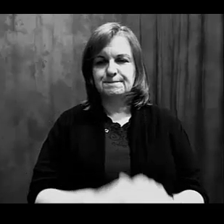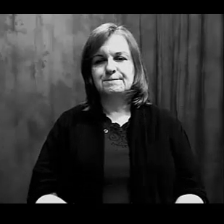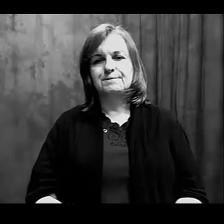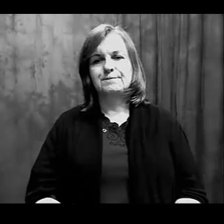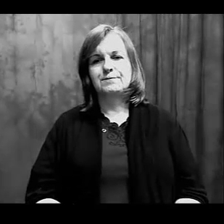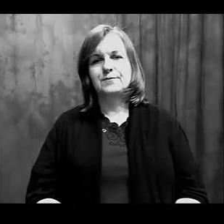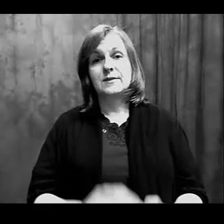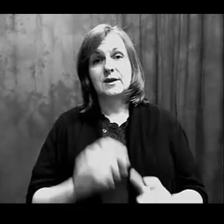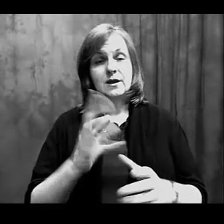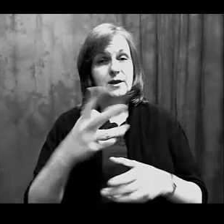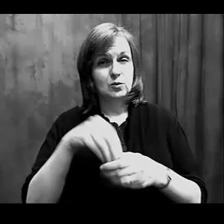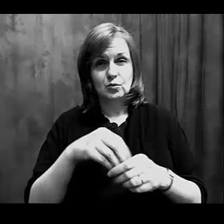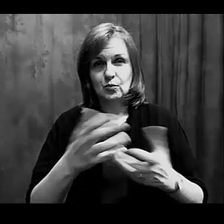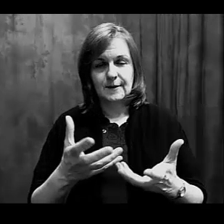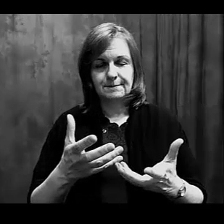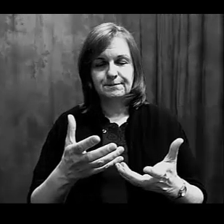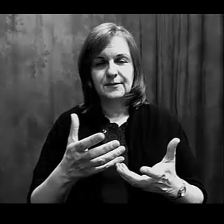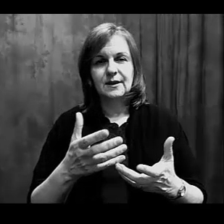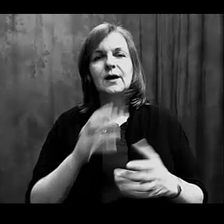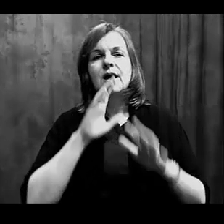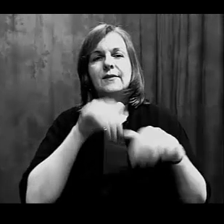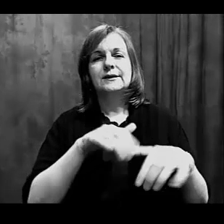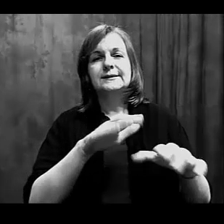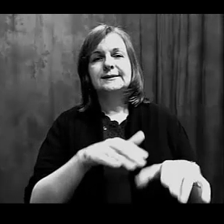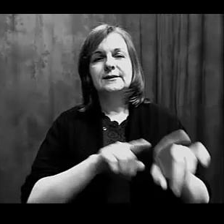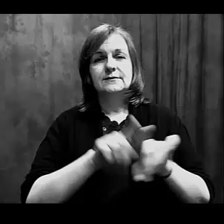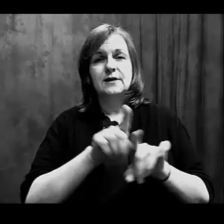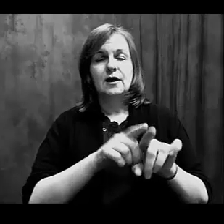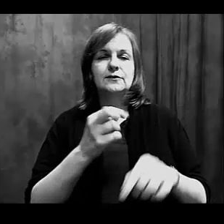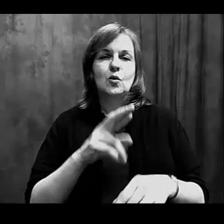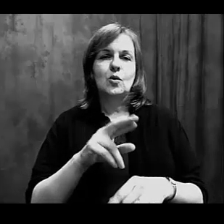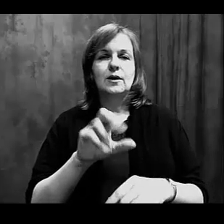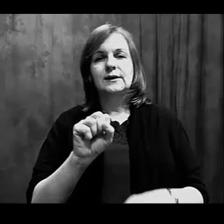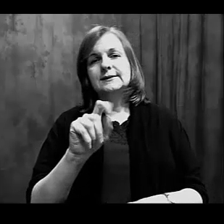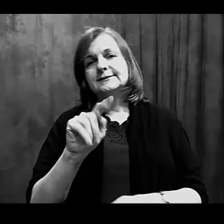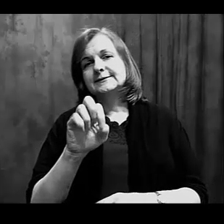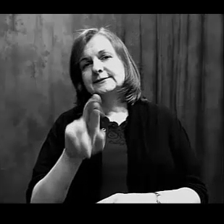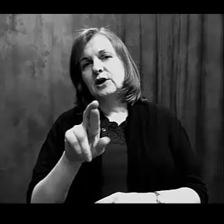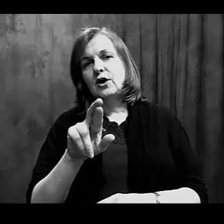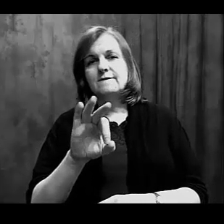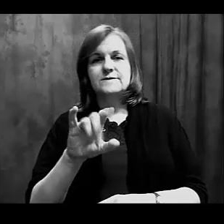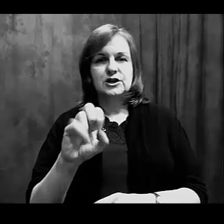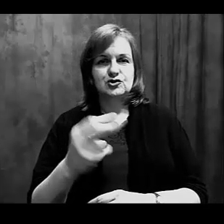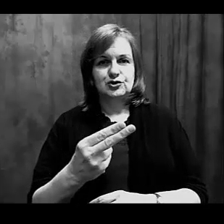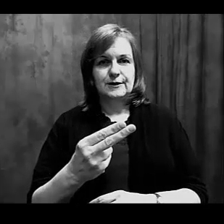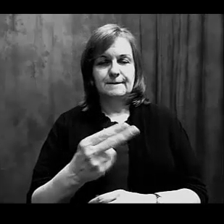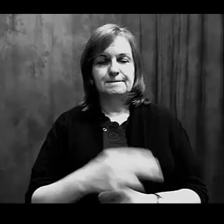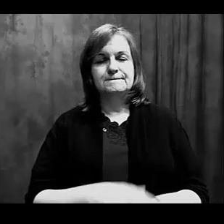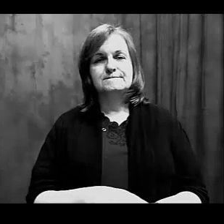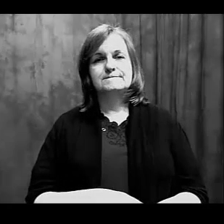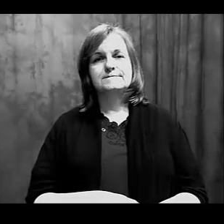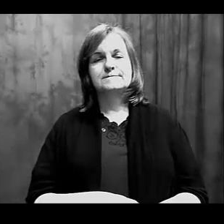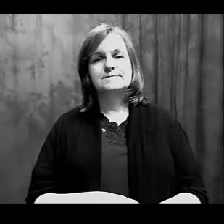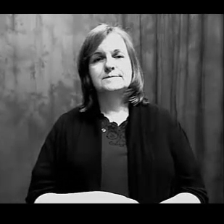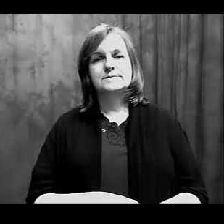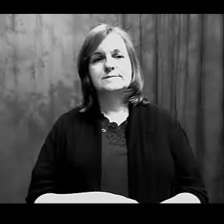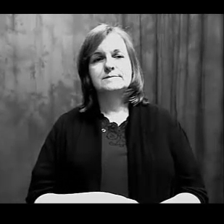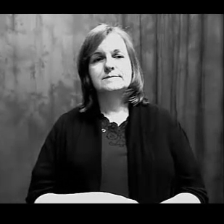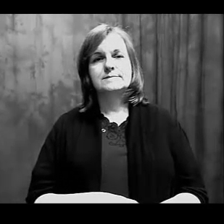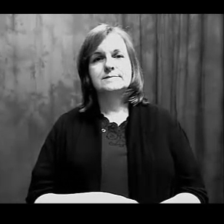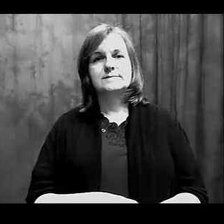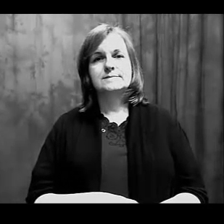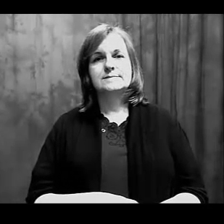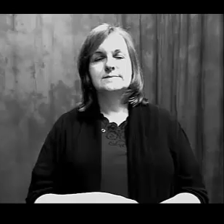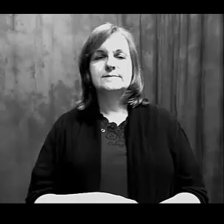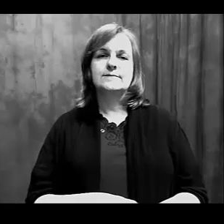In echinoderms, we include primarily the sea stars or the starfish. What we look